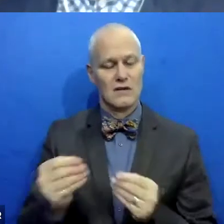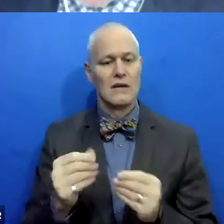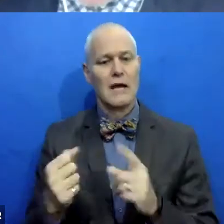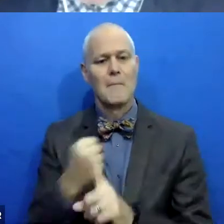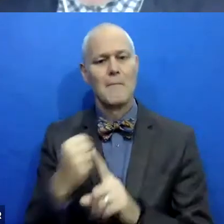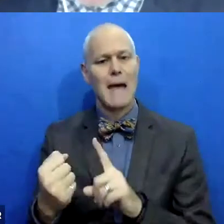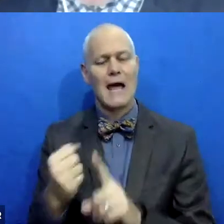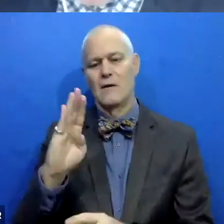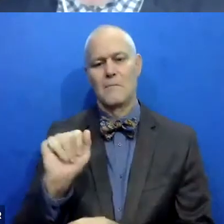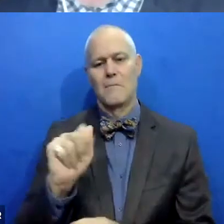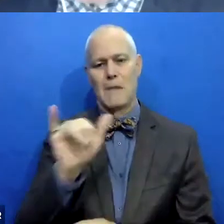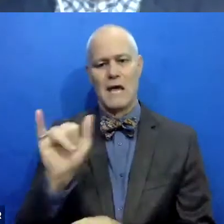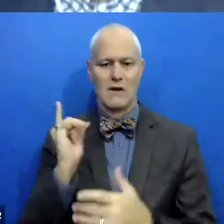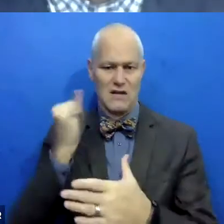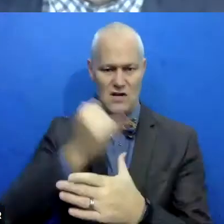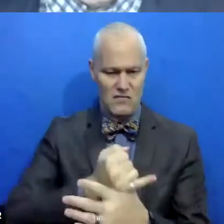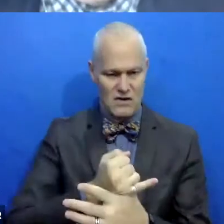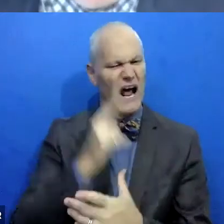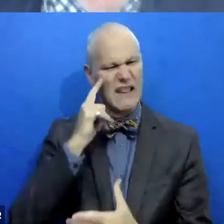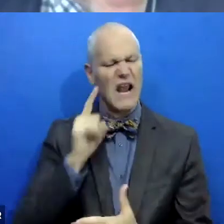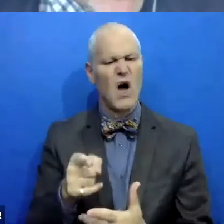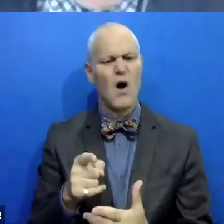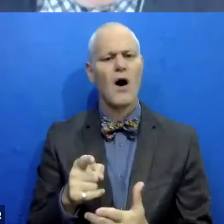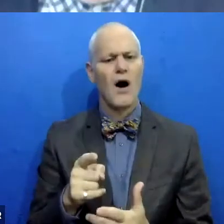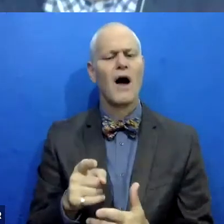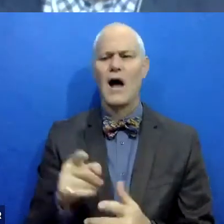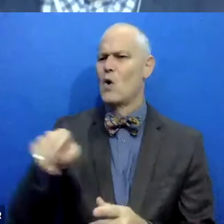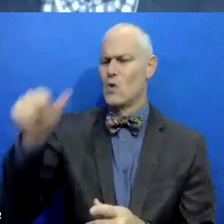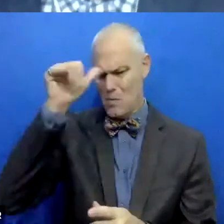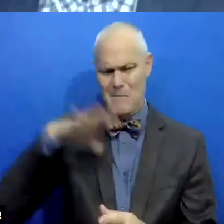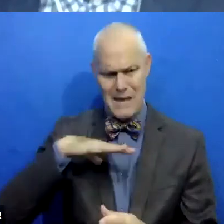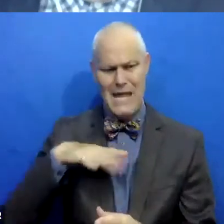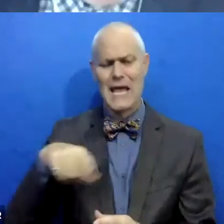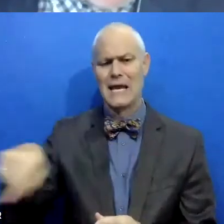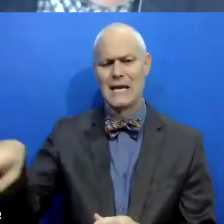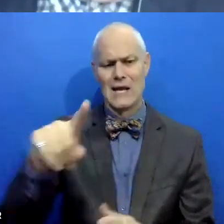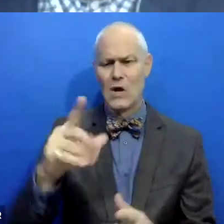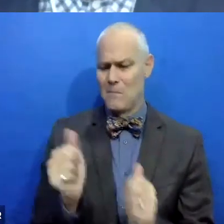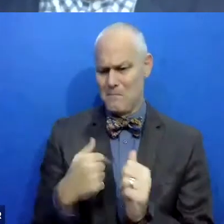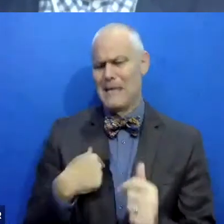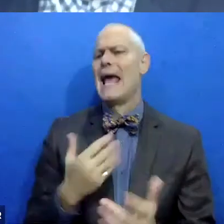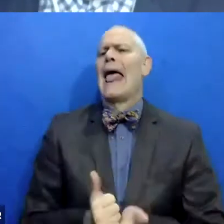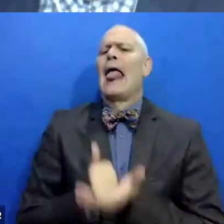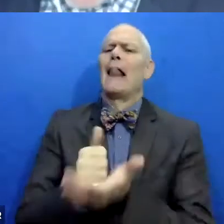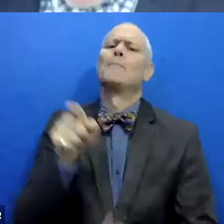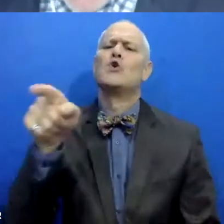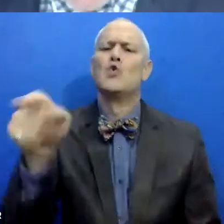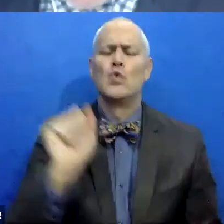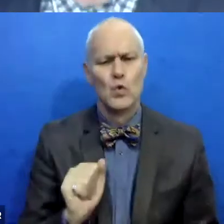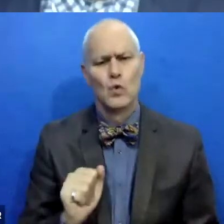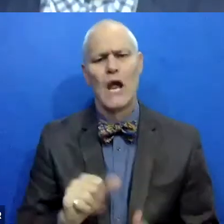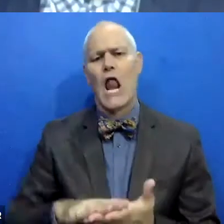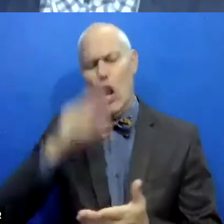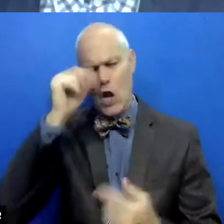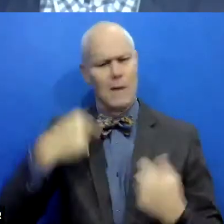believing that I was, um, it was going to be a real privilege for the men in the groups to have me help them learn some things because I had never been violent.